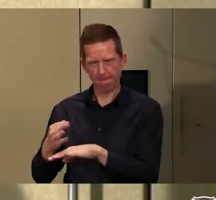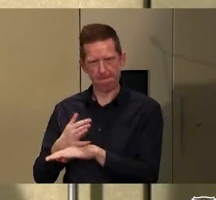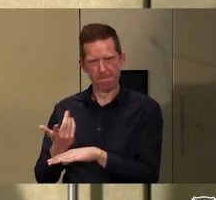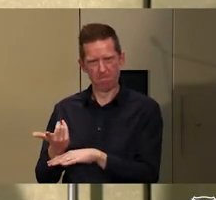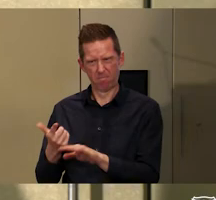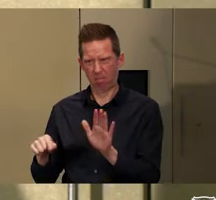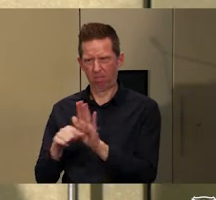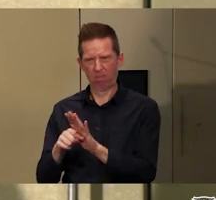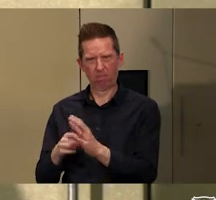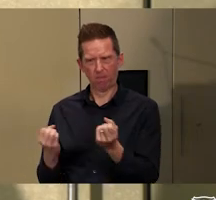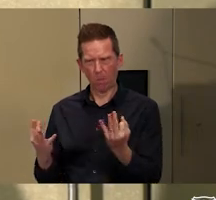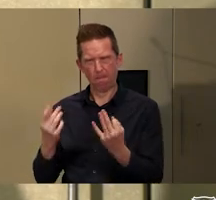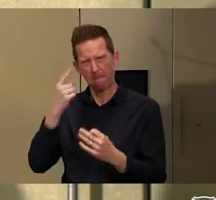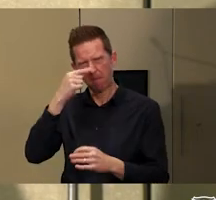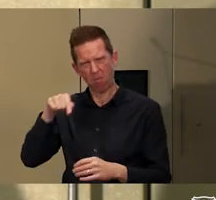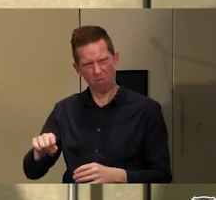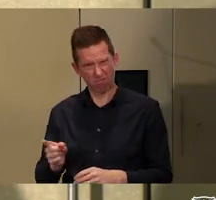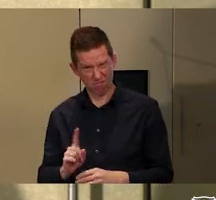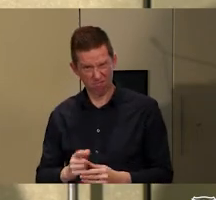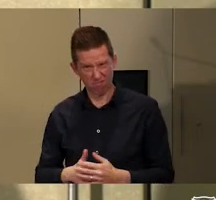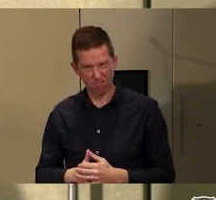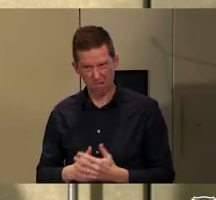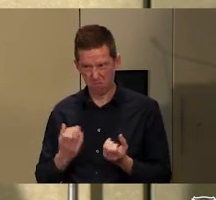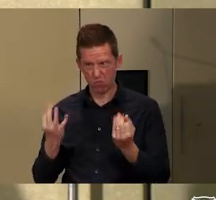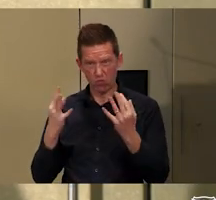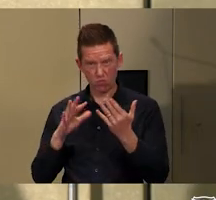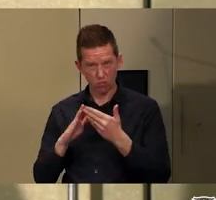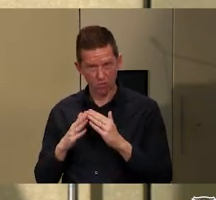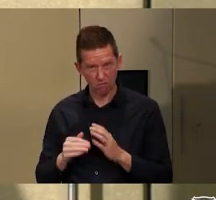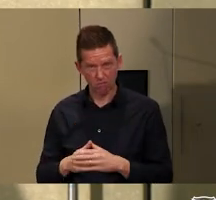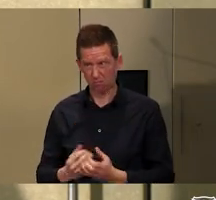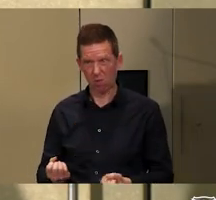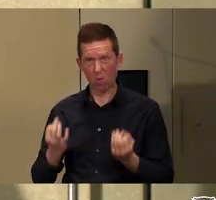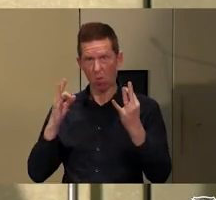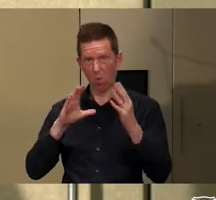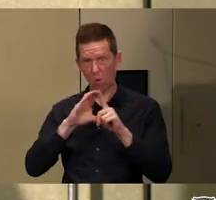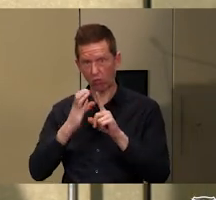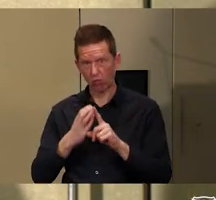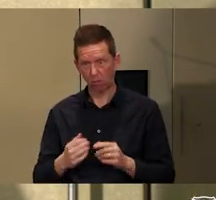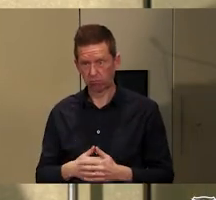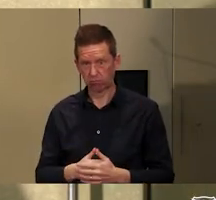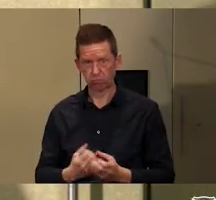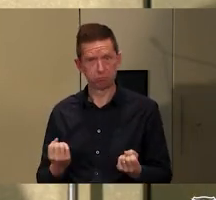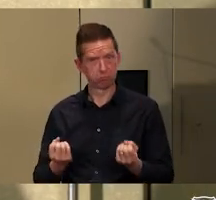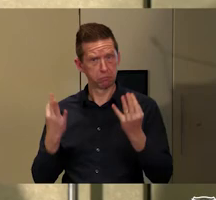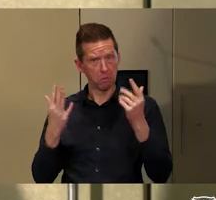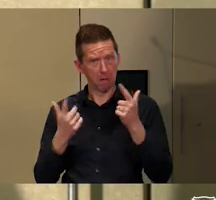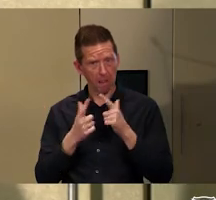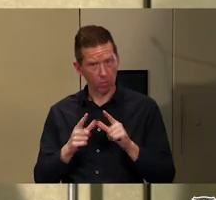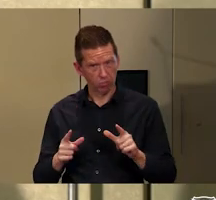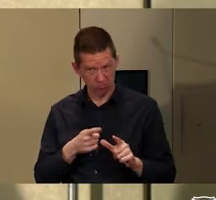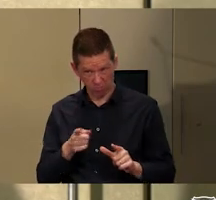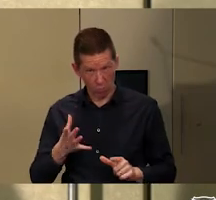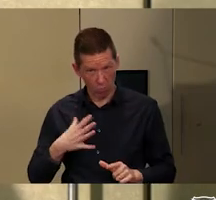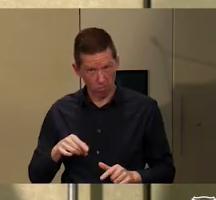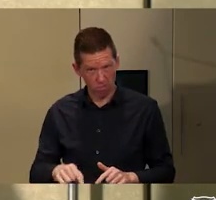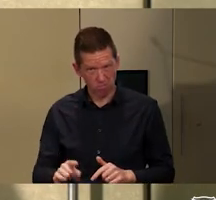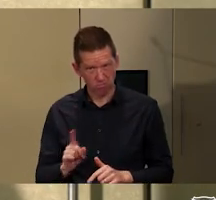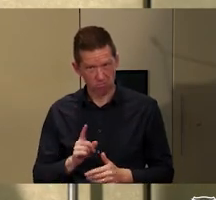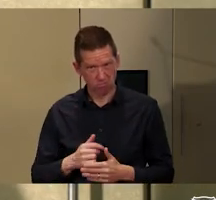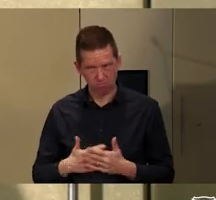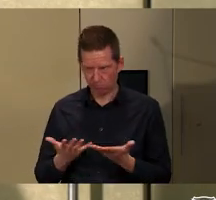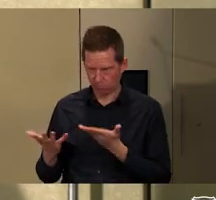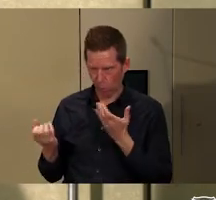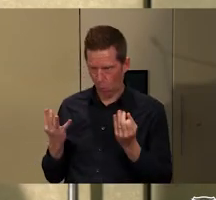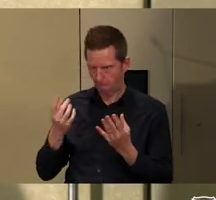Where there are no people, there are no communities, there is no culture, there is no language because there's no one there to do those